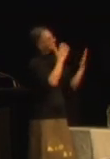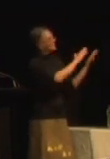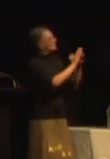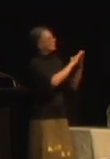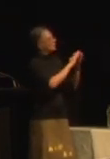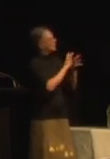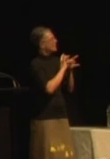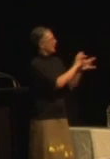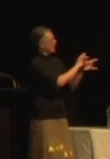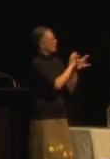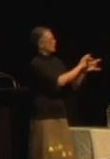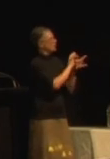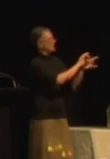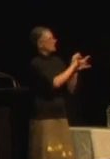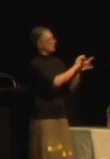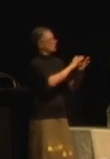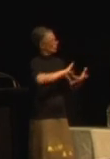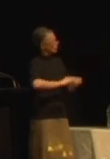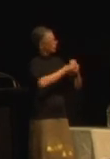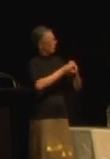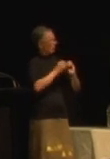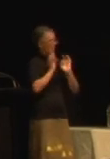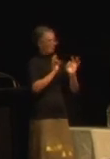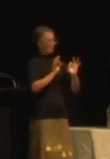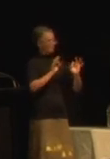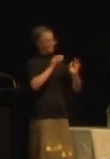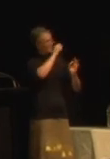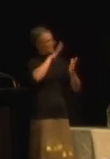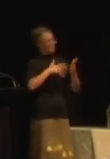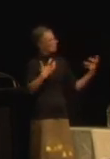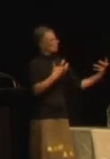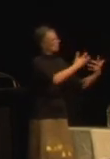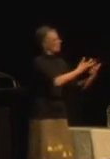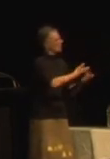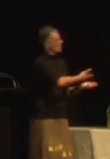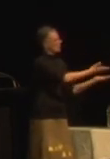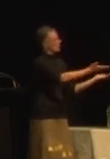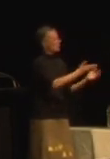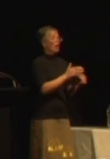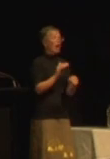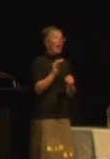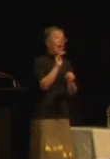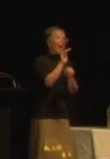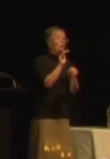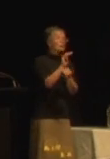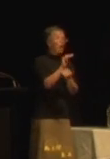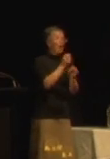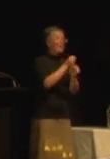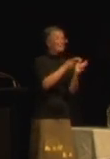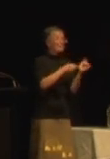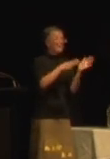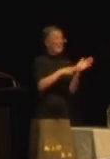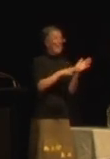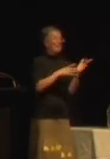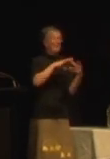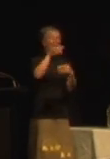developing outcomes for this audience. These core needs are also relevant to organisations outside the GLAM sector, including government